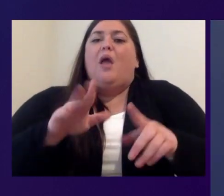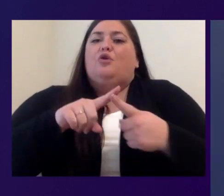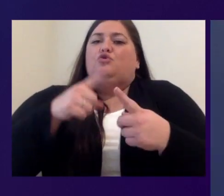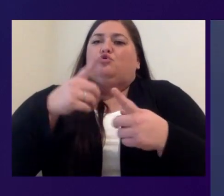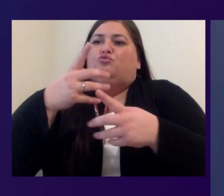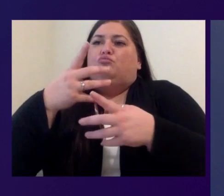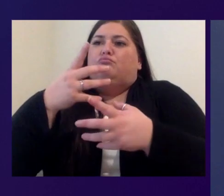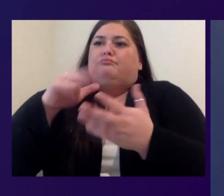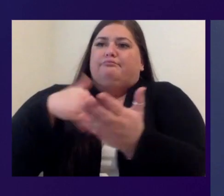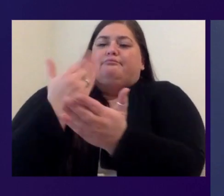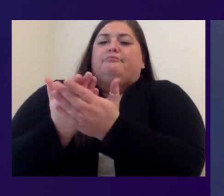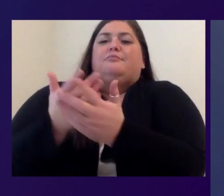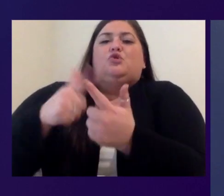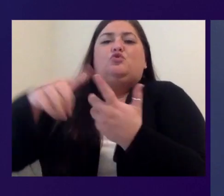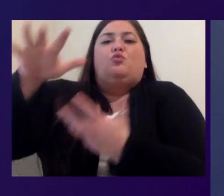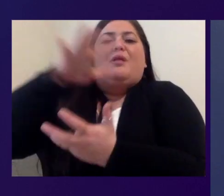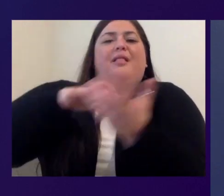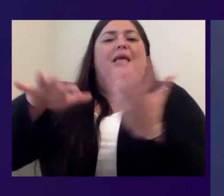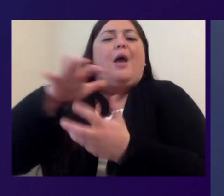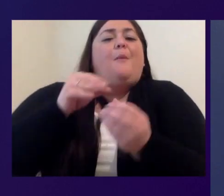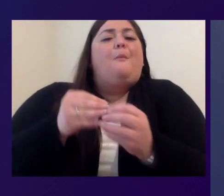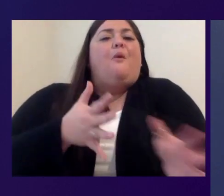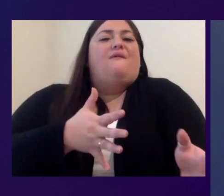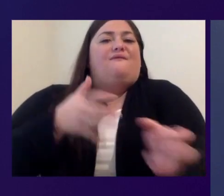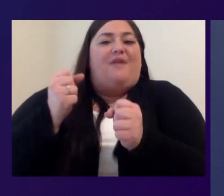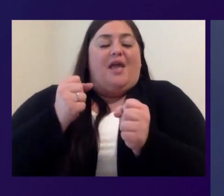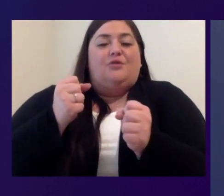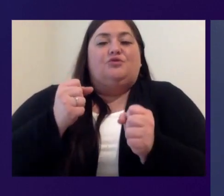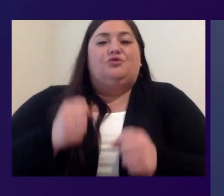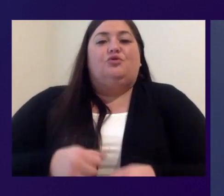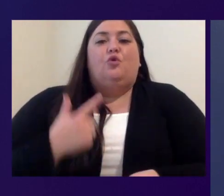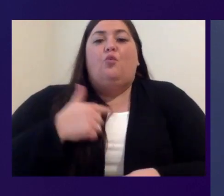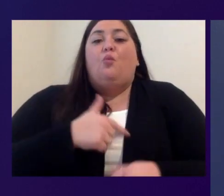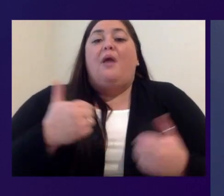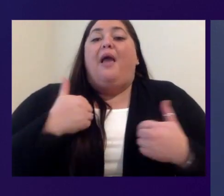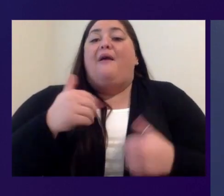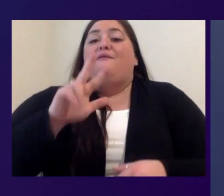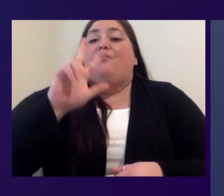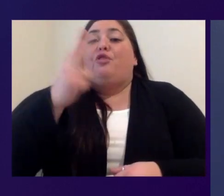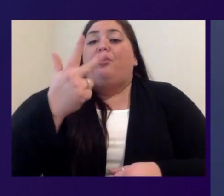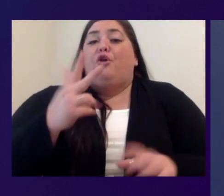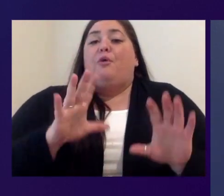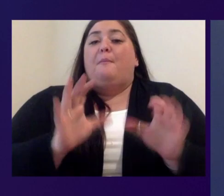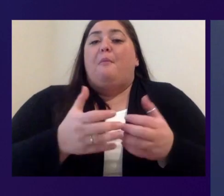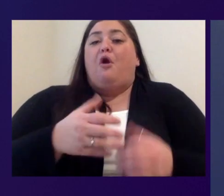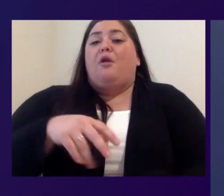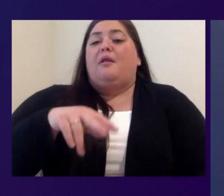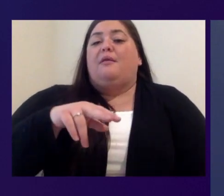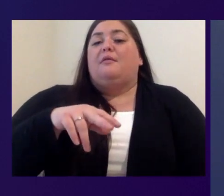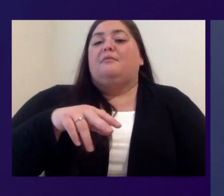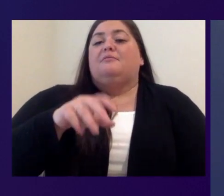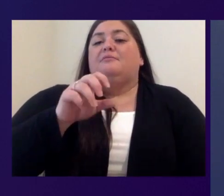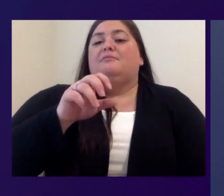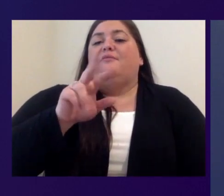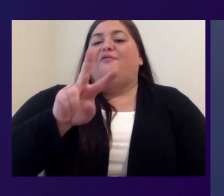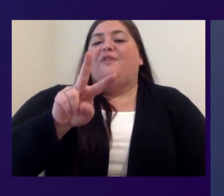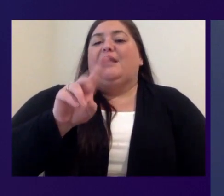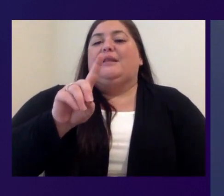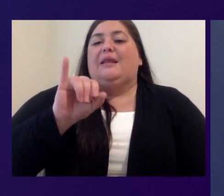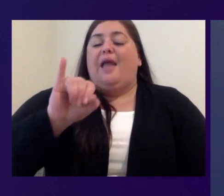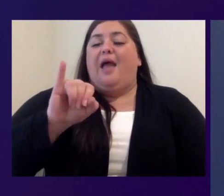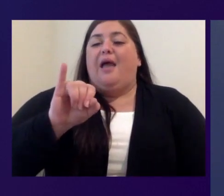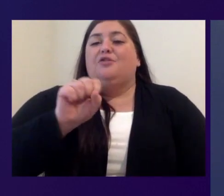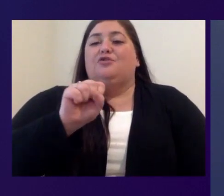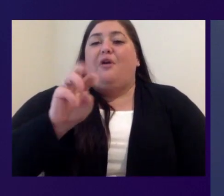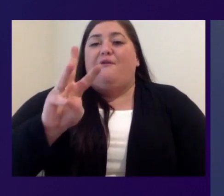Core supports a number of popular third-party VDI software providers. And the great thing about